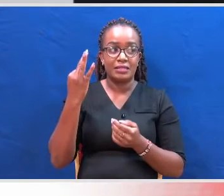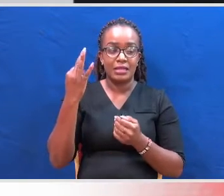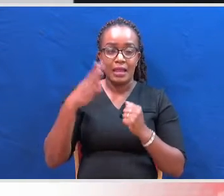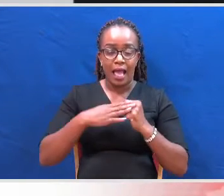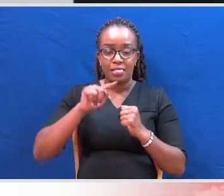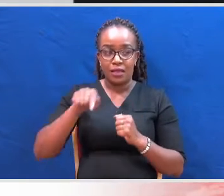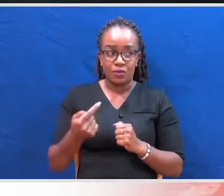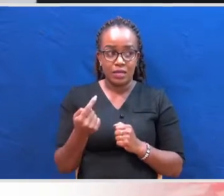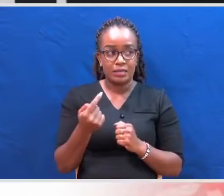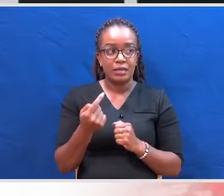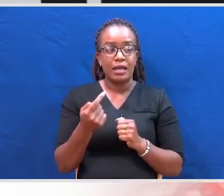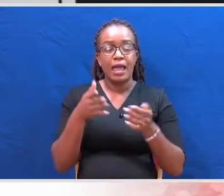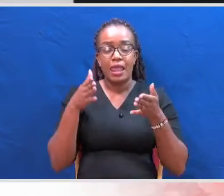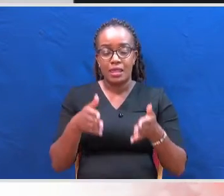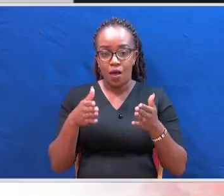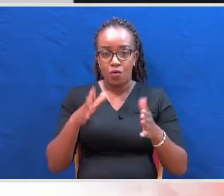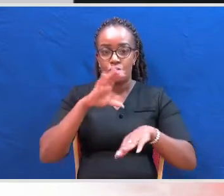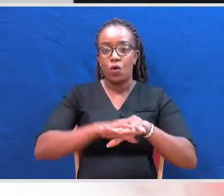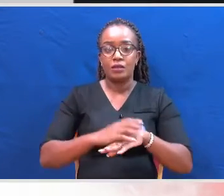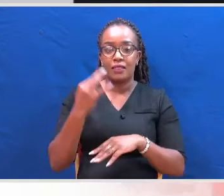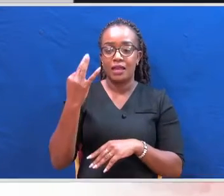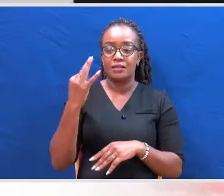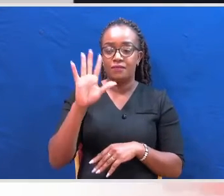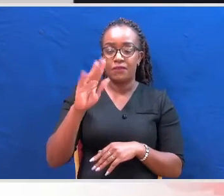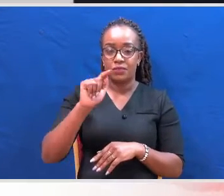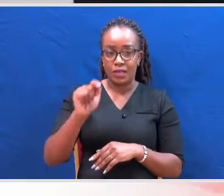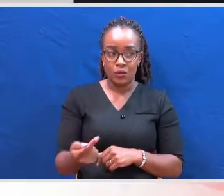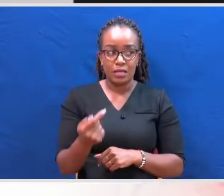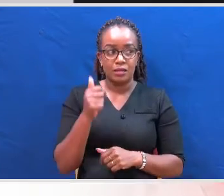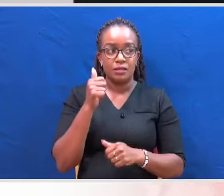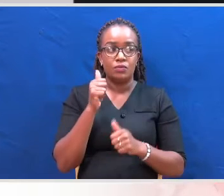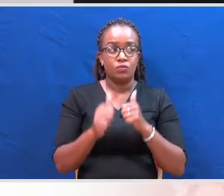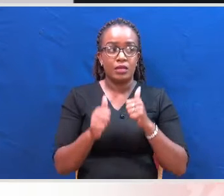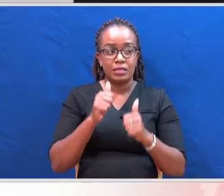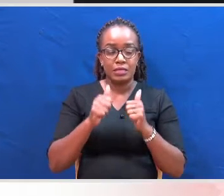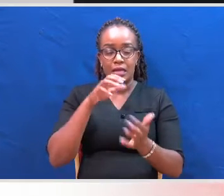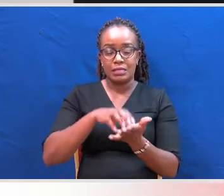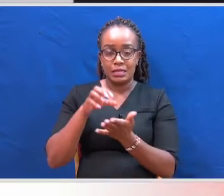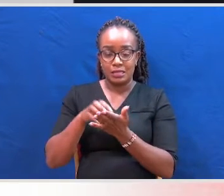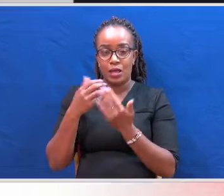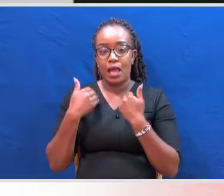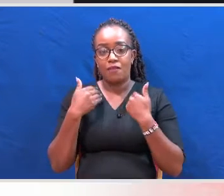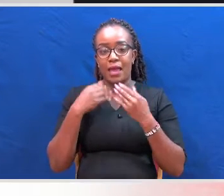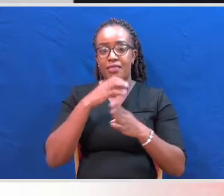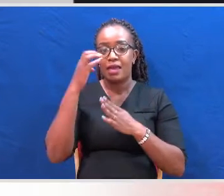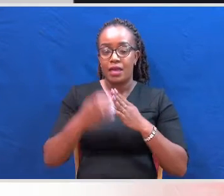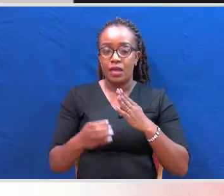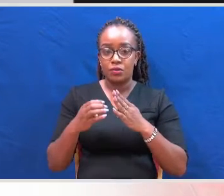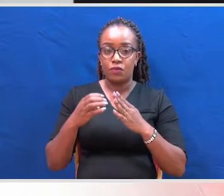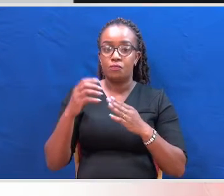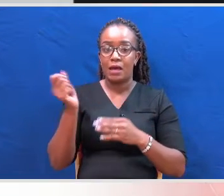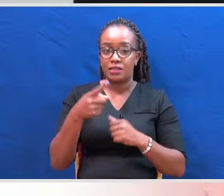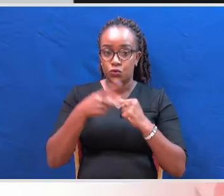and reached the lowest level of 35,359 cases by the end of June 2020,